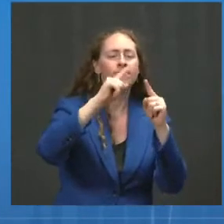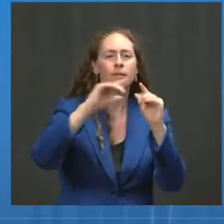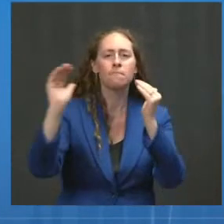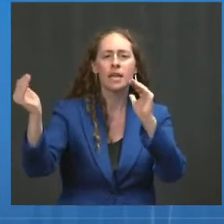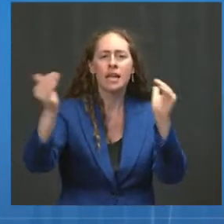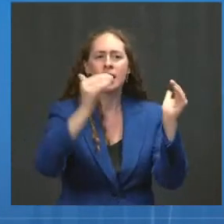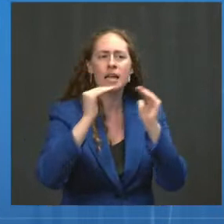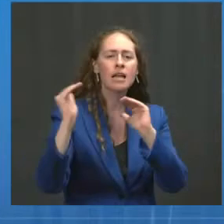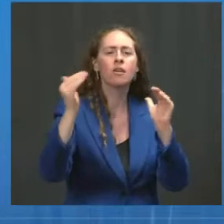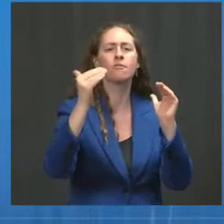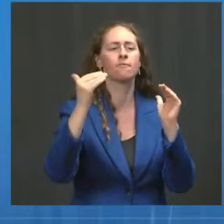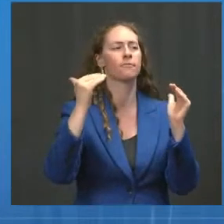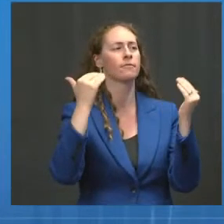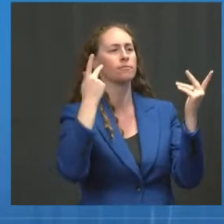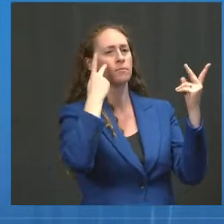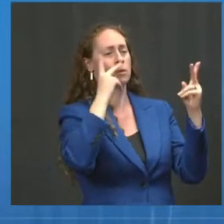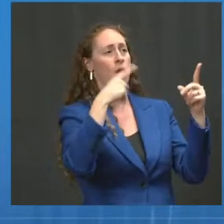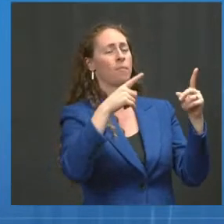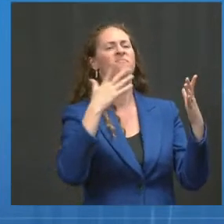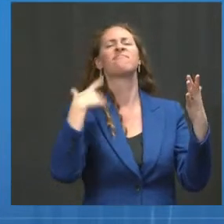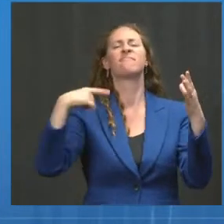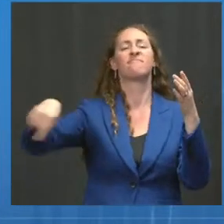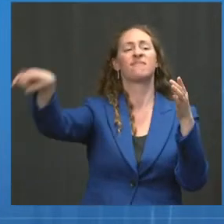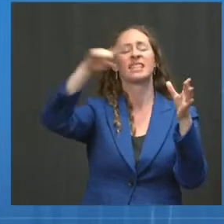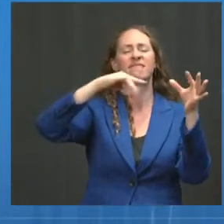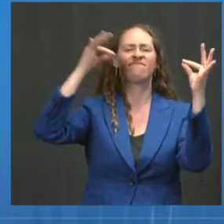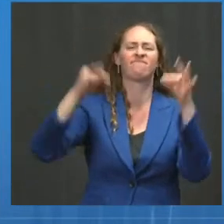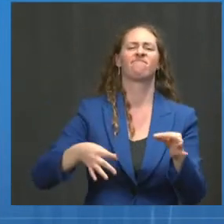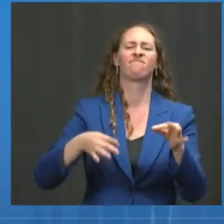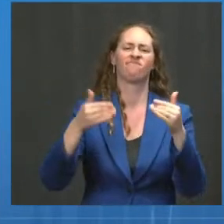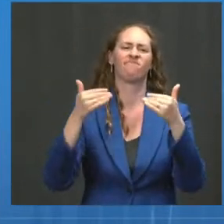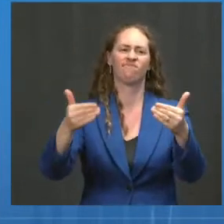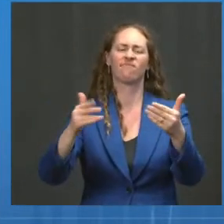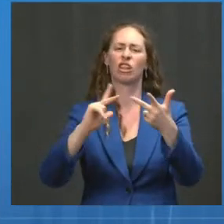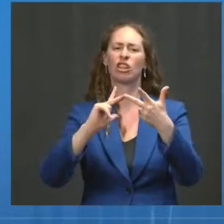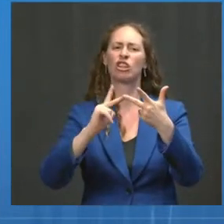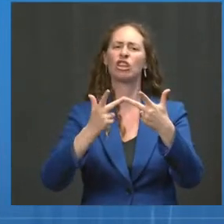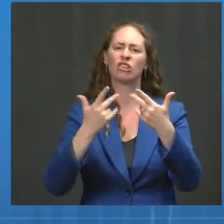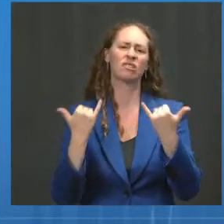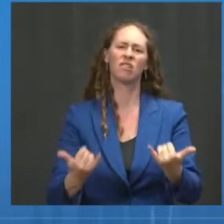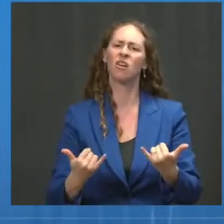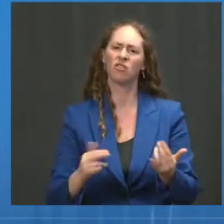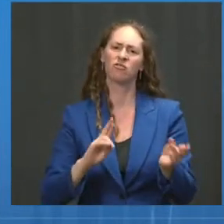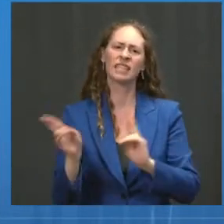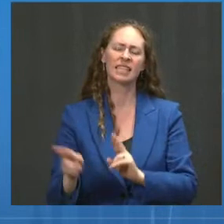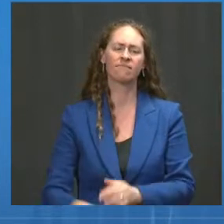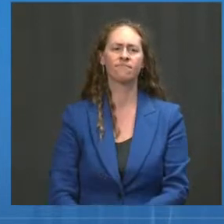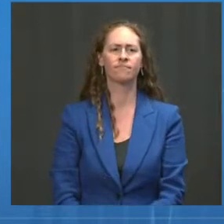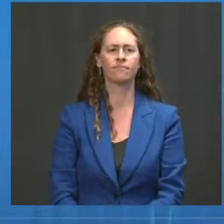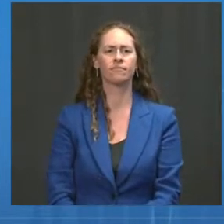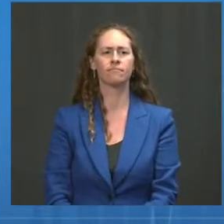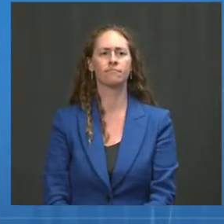decision to plan for these booster doses. Dr. Murthy, do you want to address the 16, 17-year-olds?